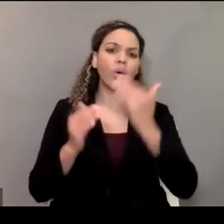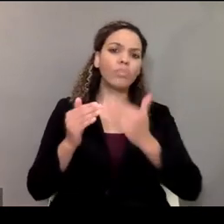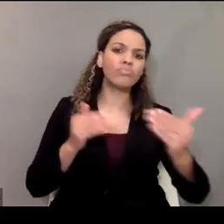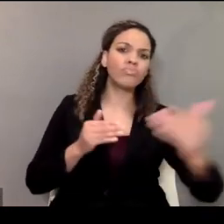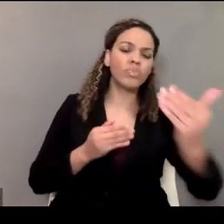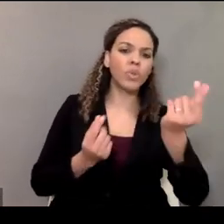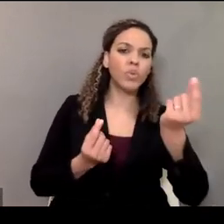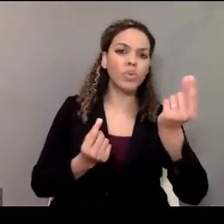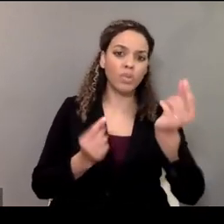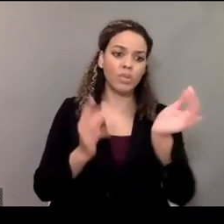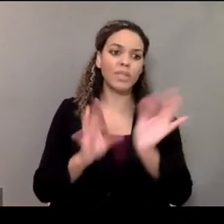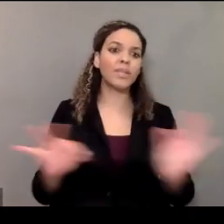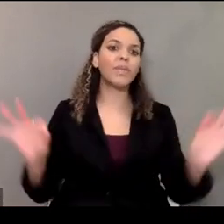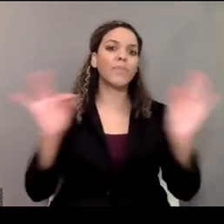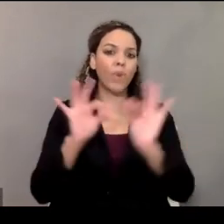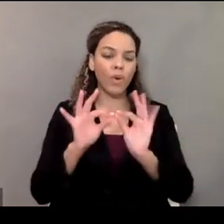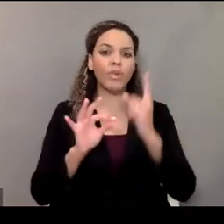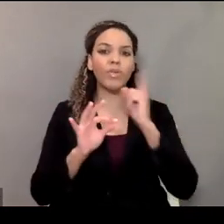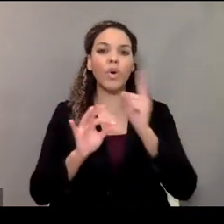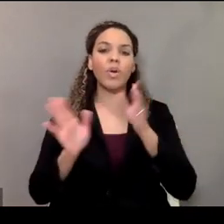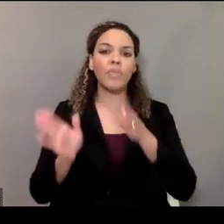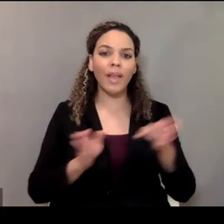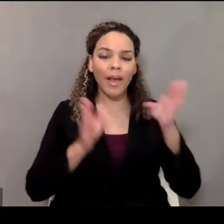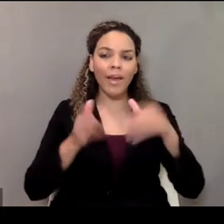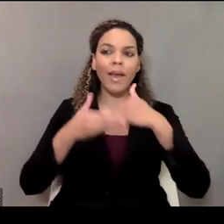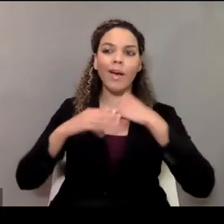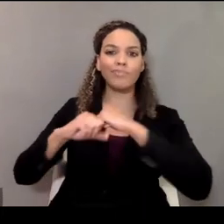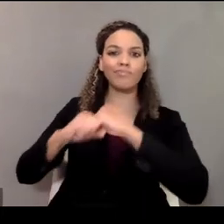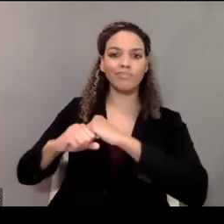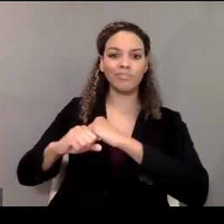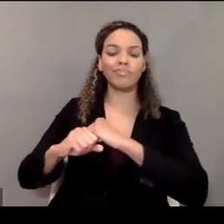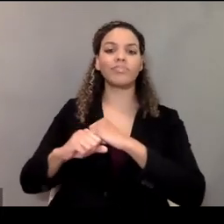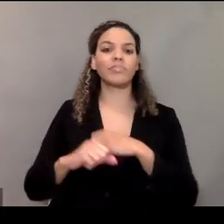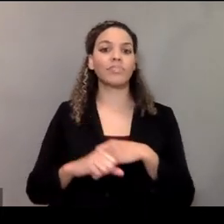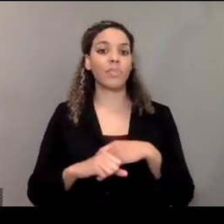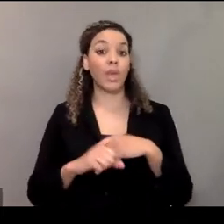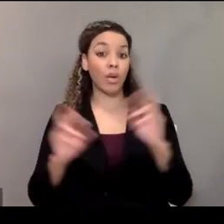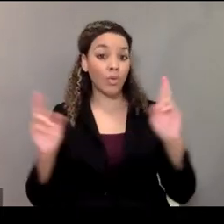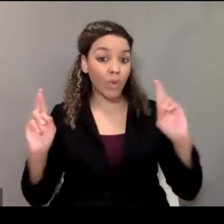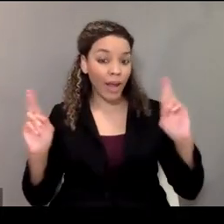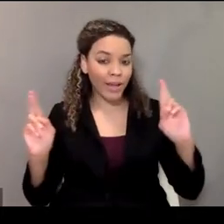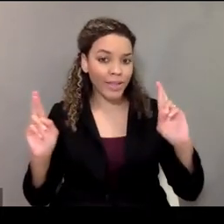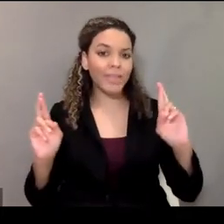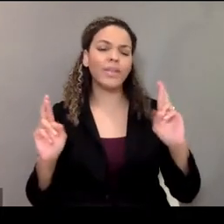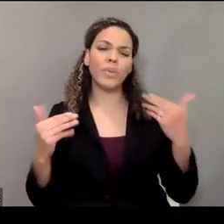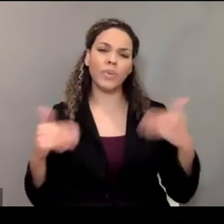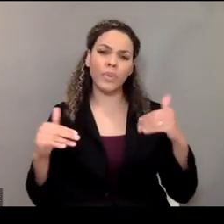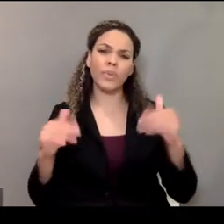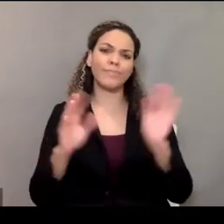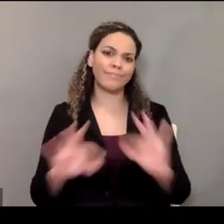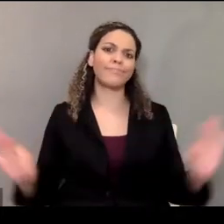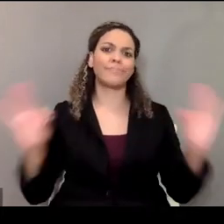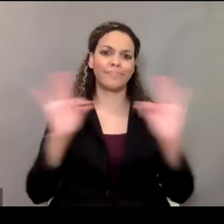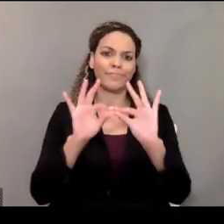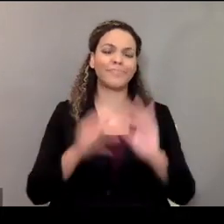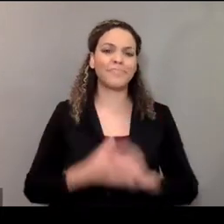things from happening and also to be prepared. Preparedness is truly the